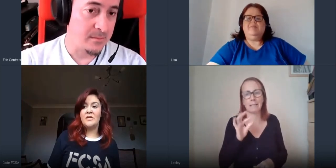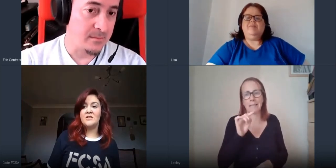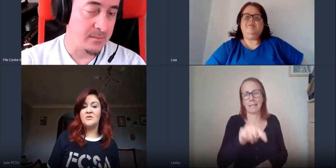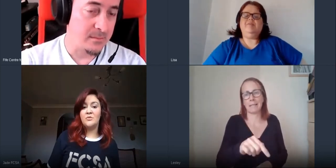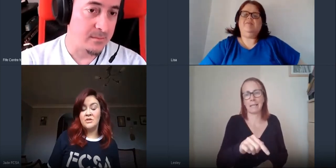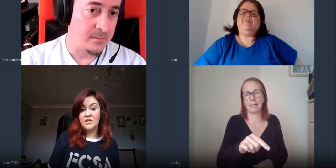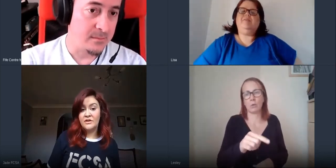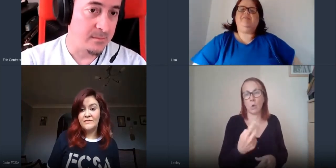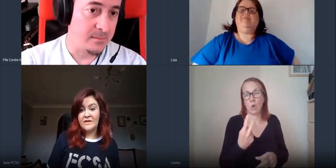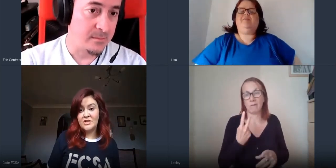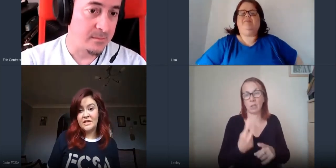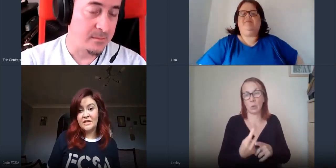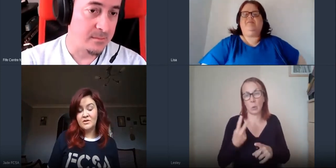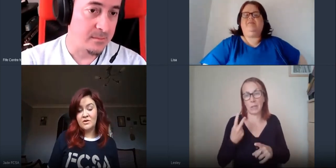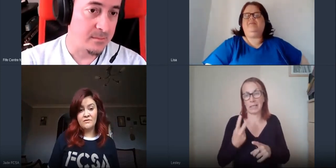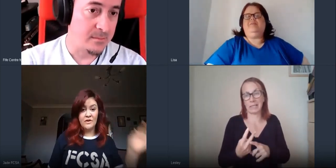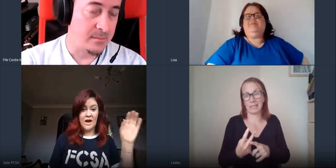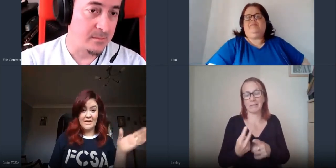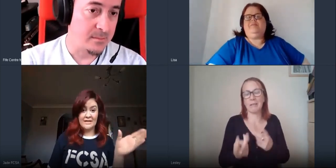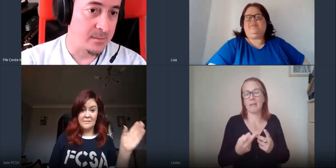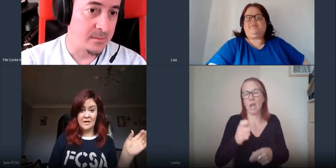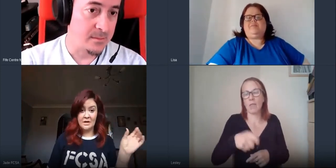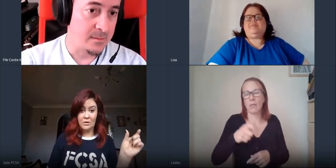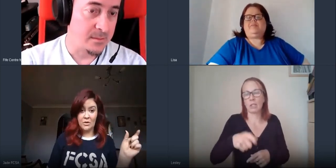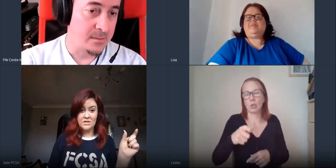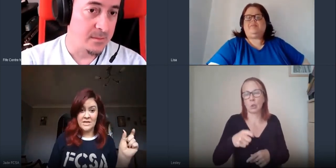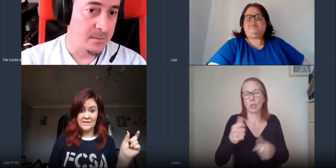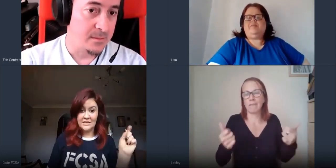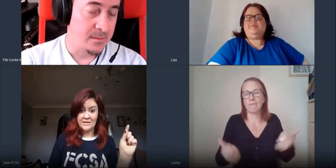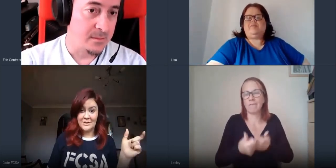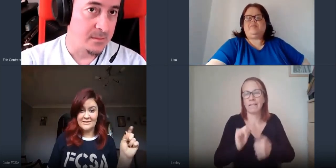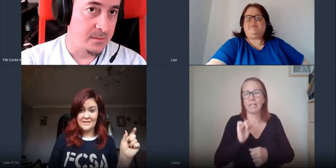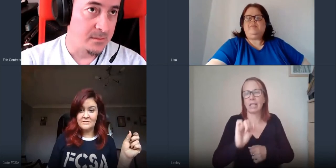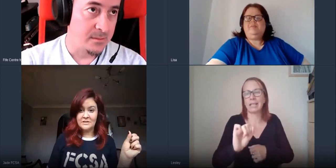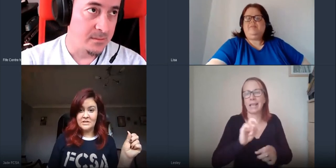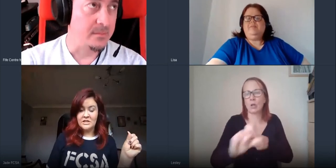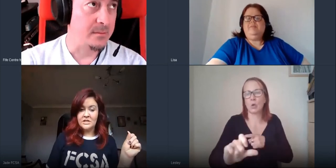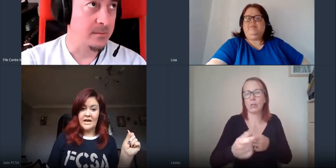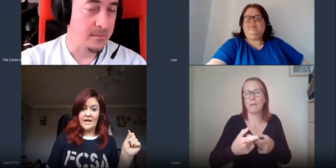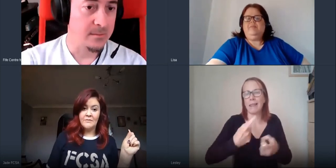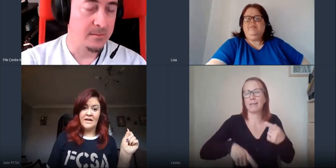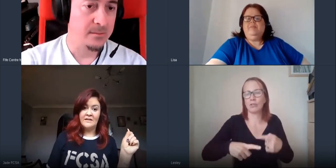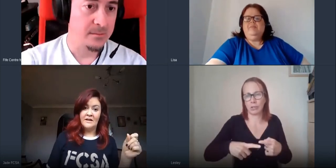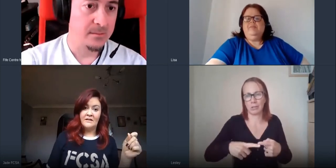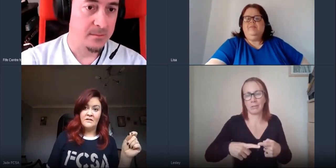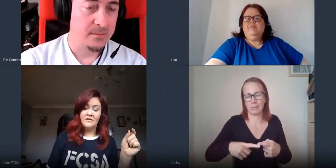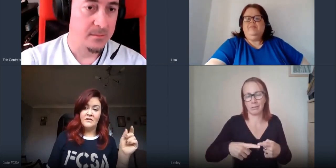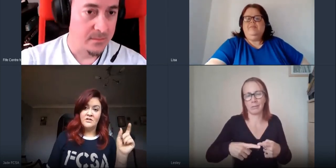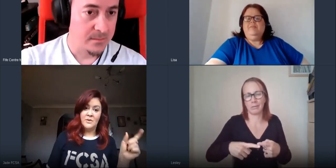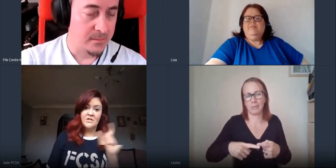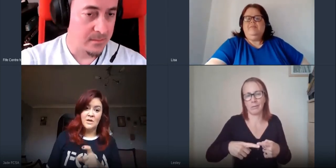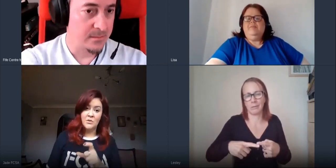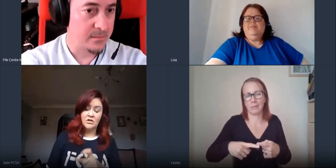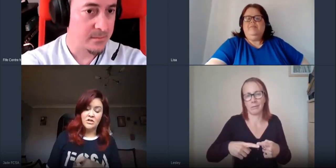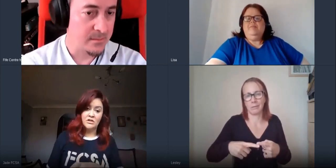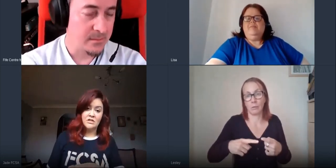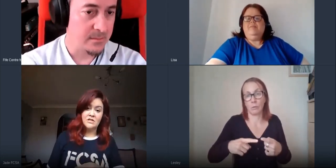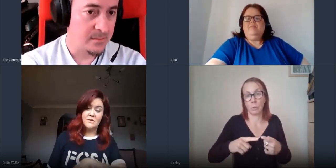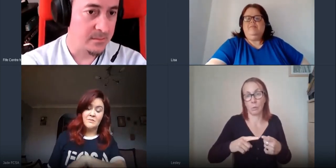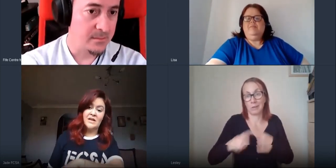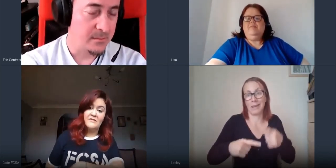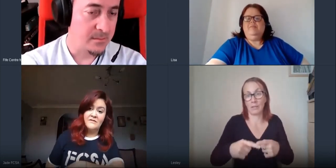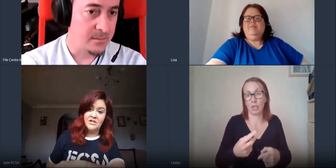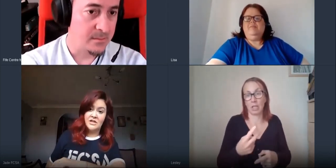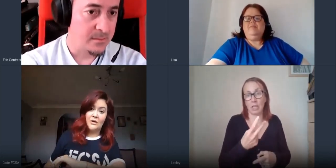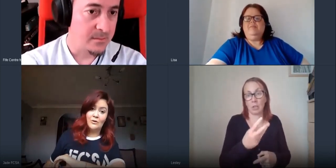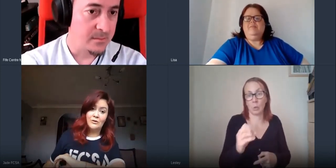weeks are the ones that are finishing sort of their academic course 1920 and then the 2021 students begin